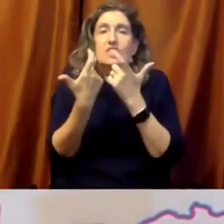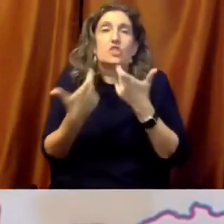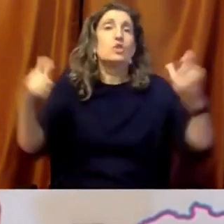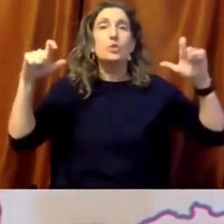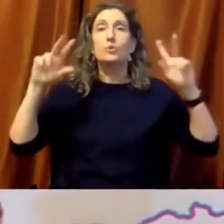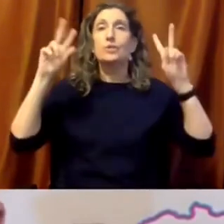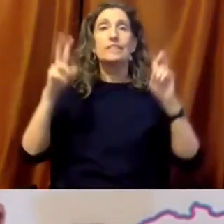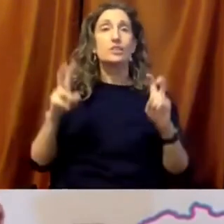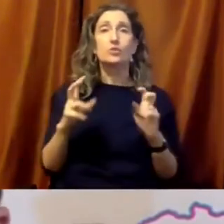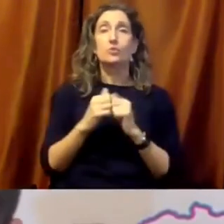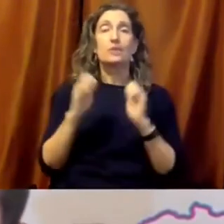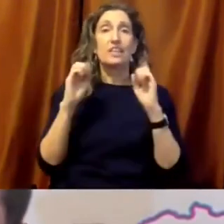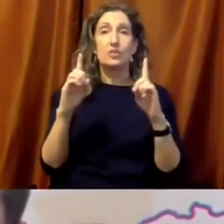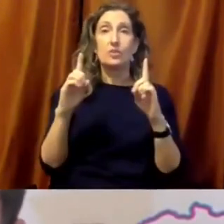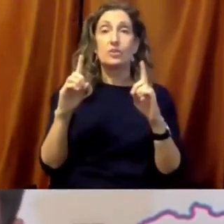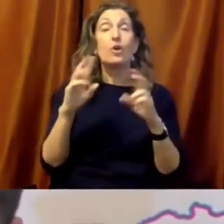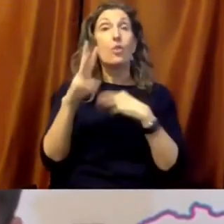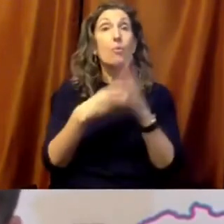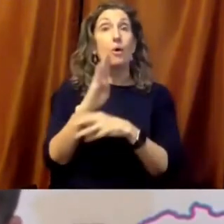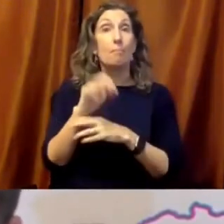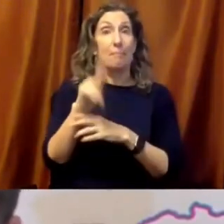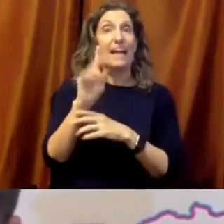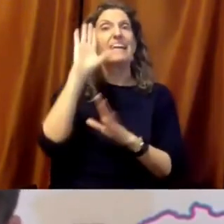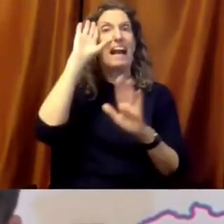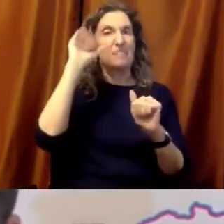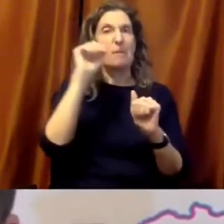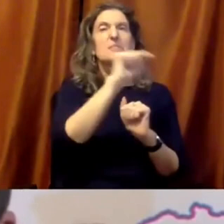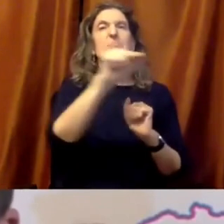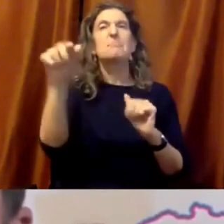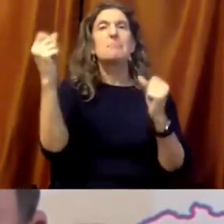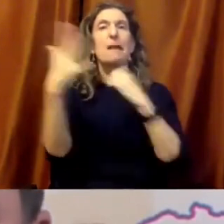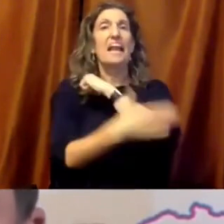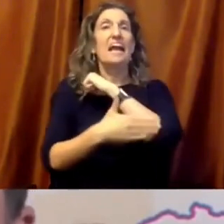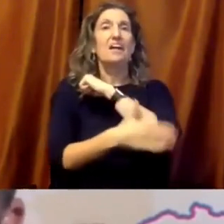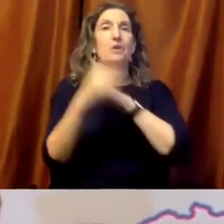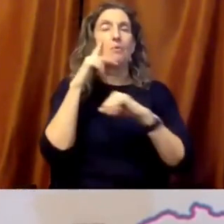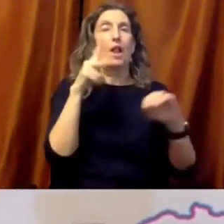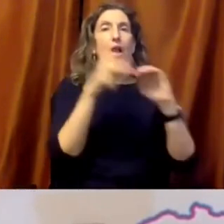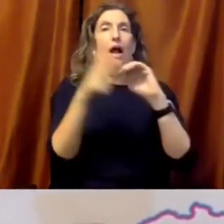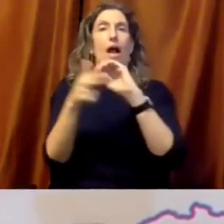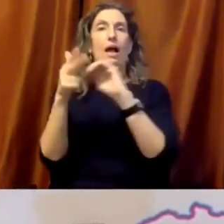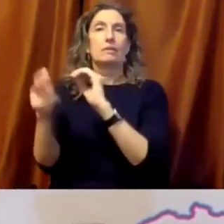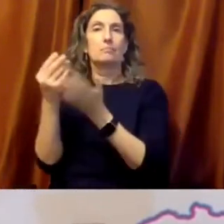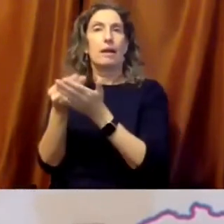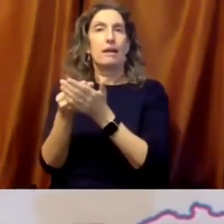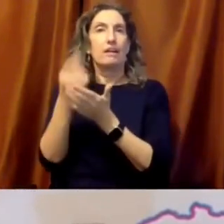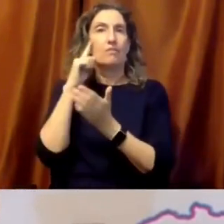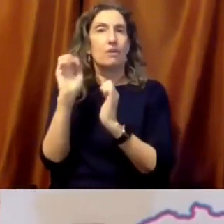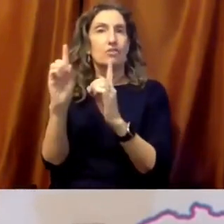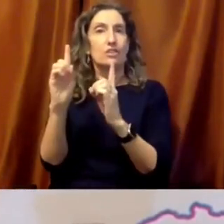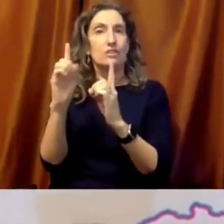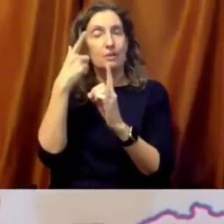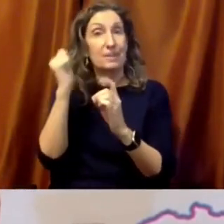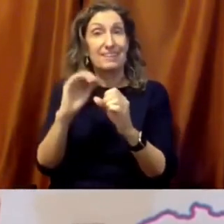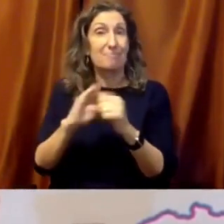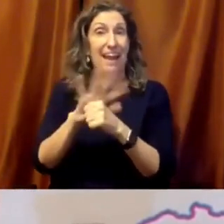education budgets due to the COVID-19 pandemic. Our colleagues at GCE said the world faces a tipping